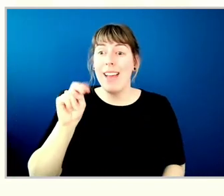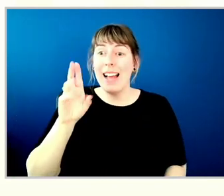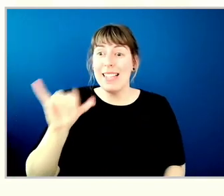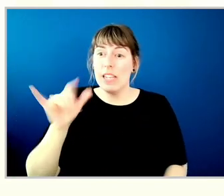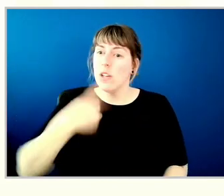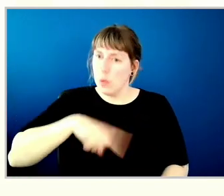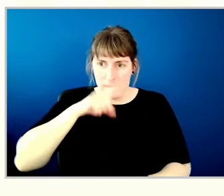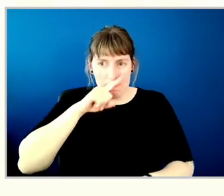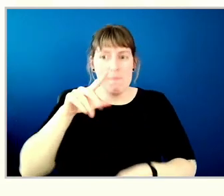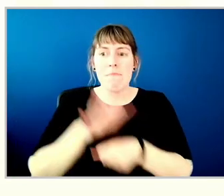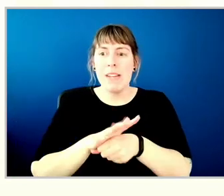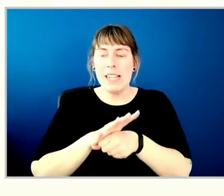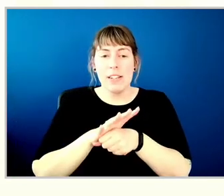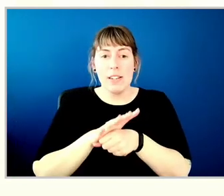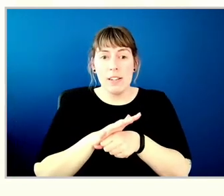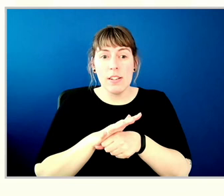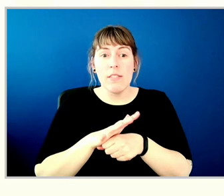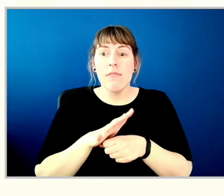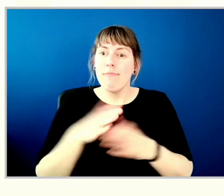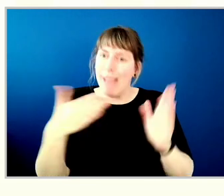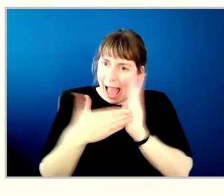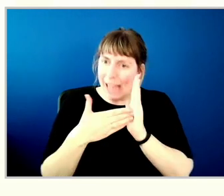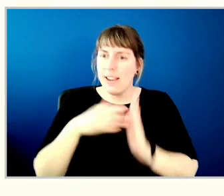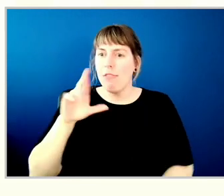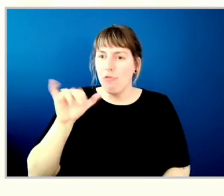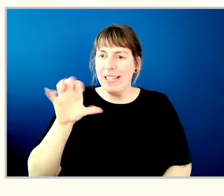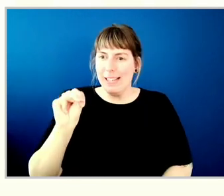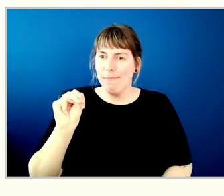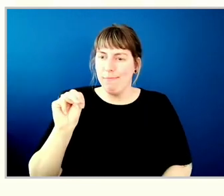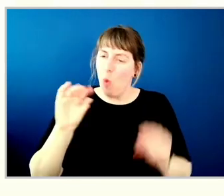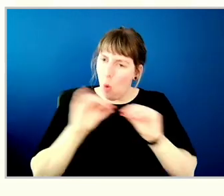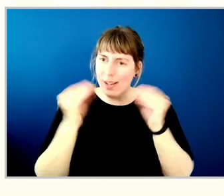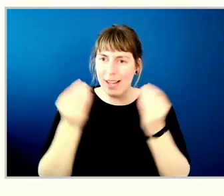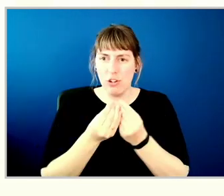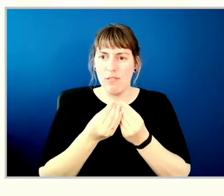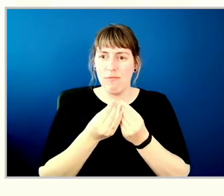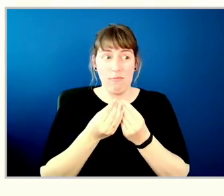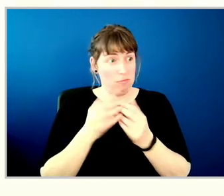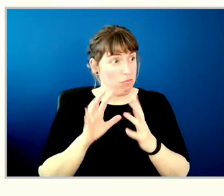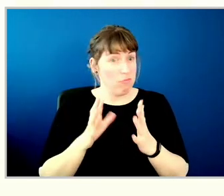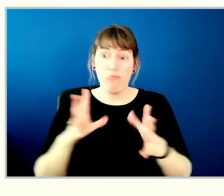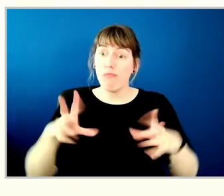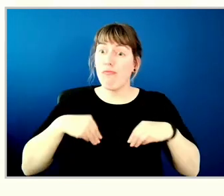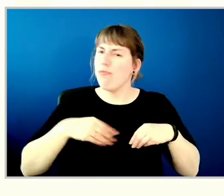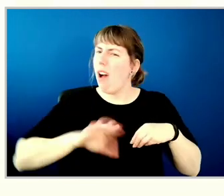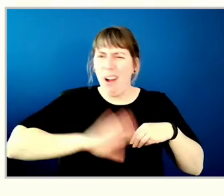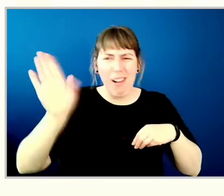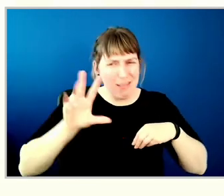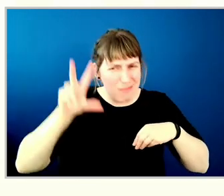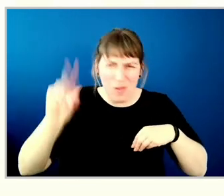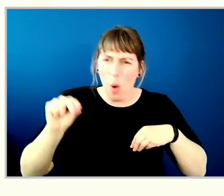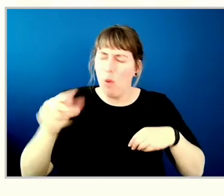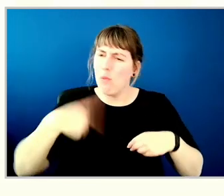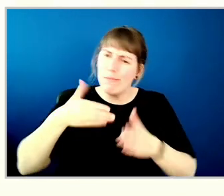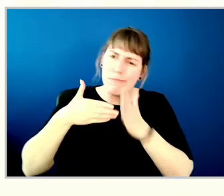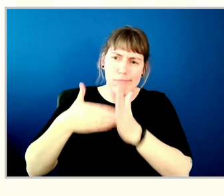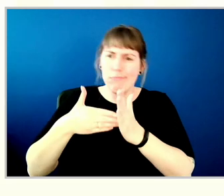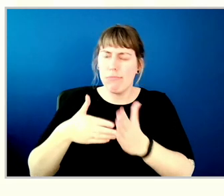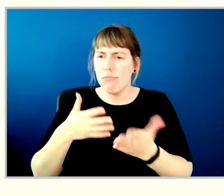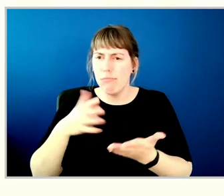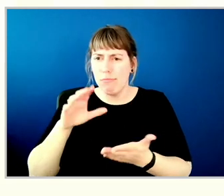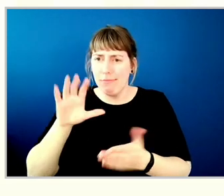to become an actively anti-racist organization that challenges racism in all its forms around us and internally.